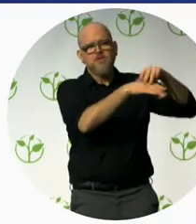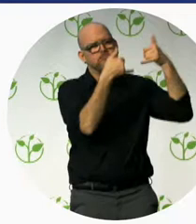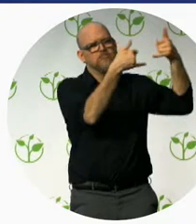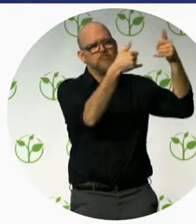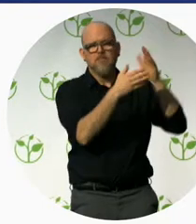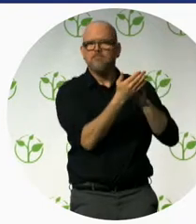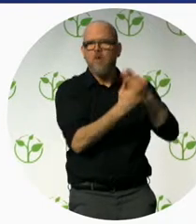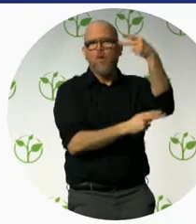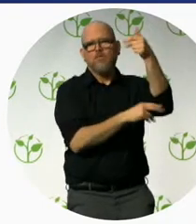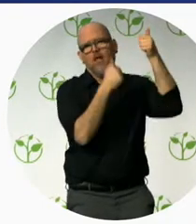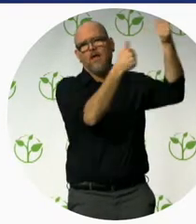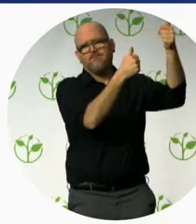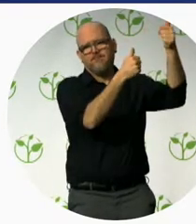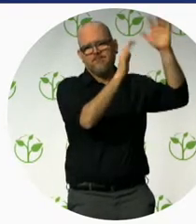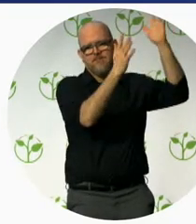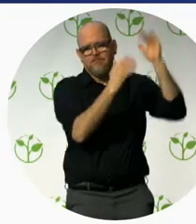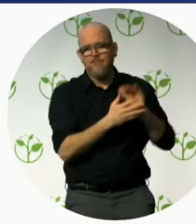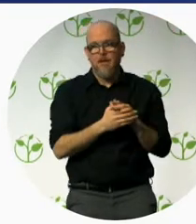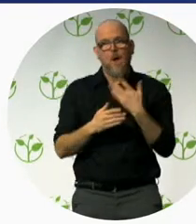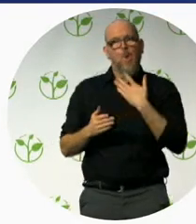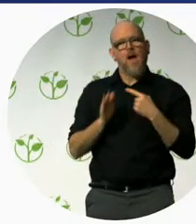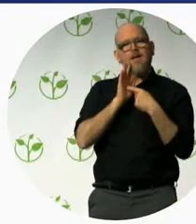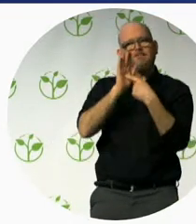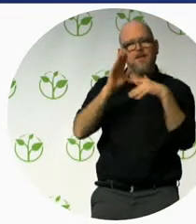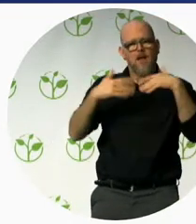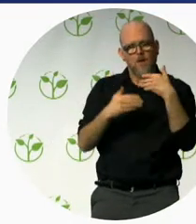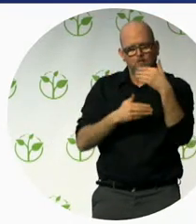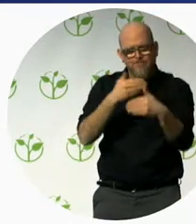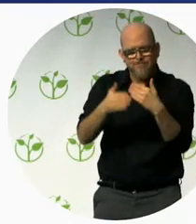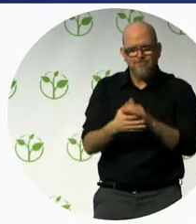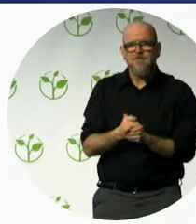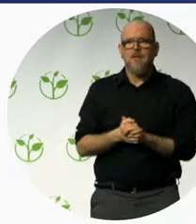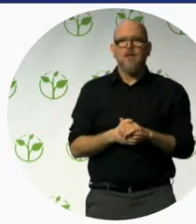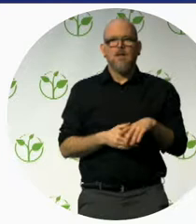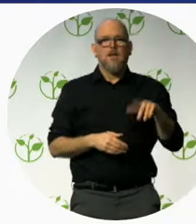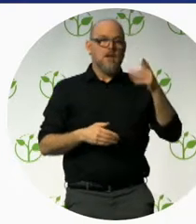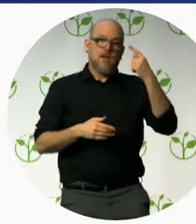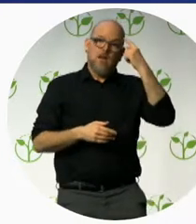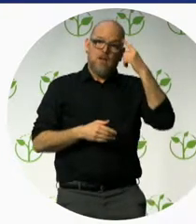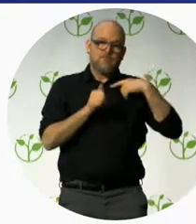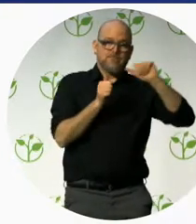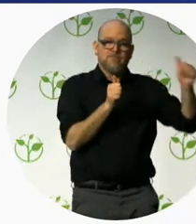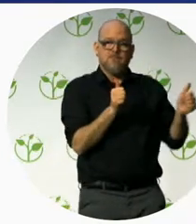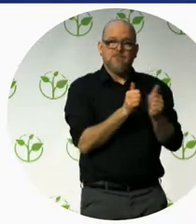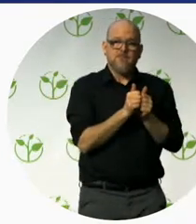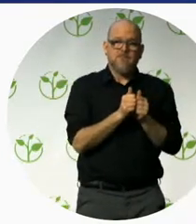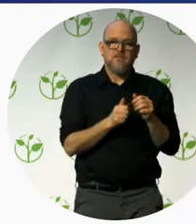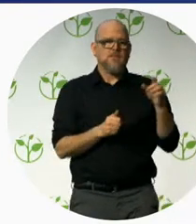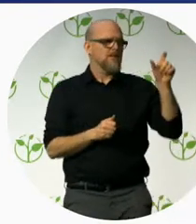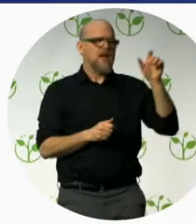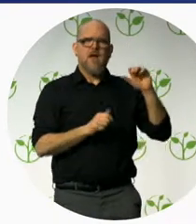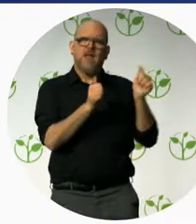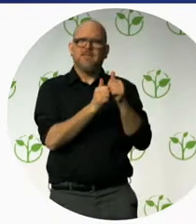Magnus, and not to forget his assistance dog Dixie, who is also with us, have become internationally known as